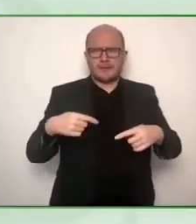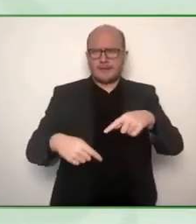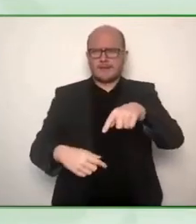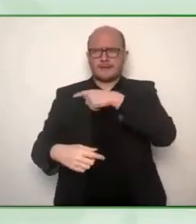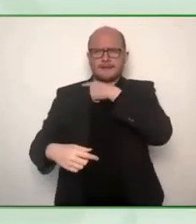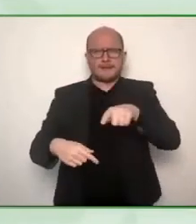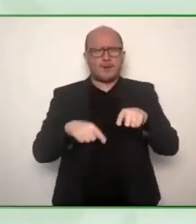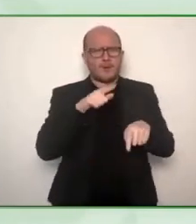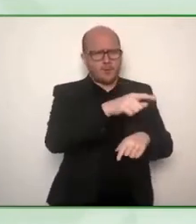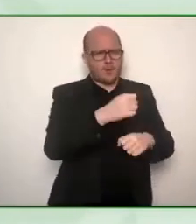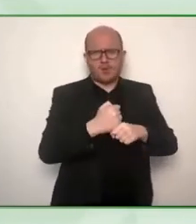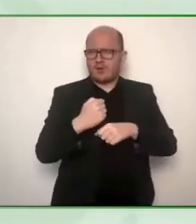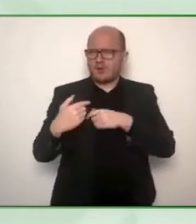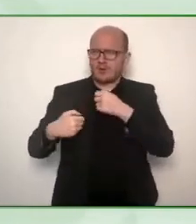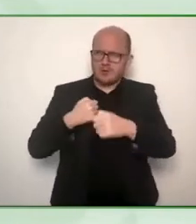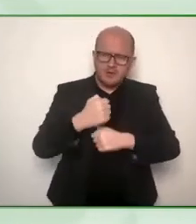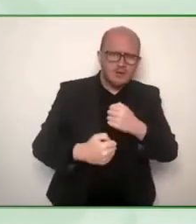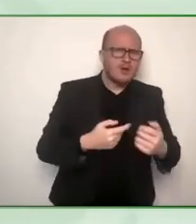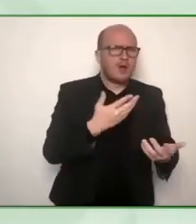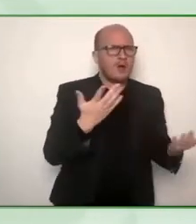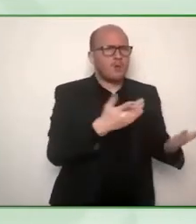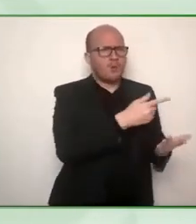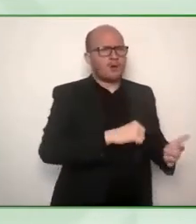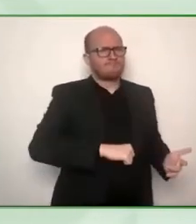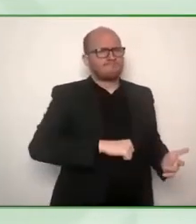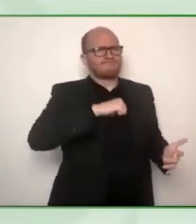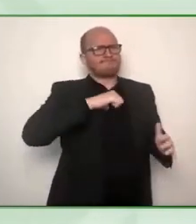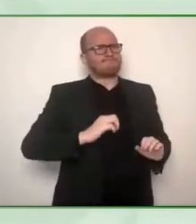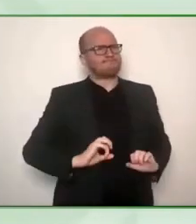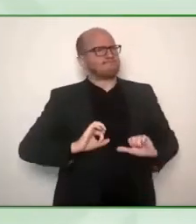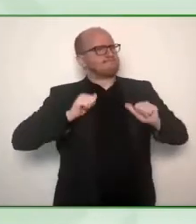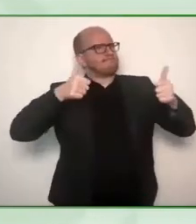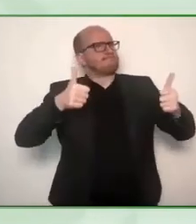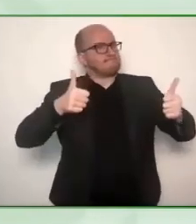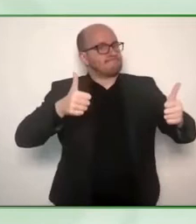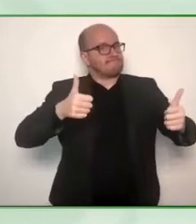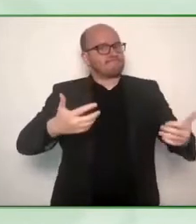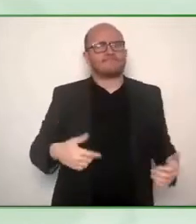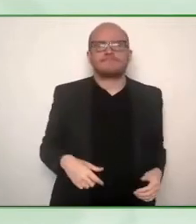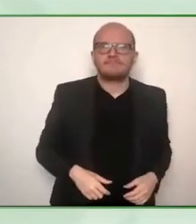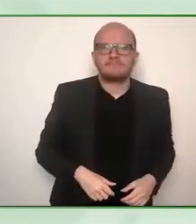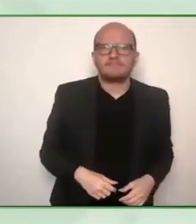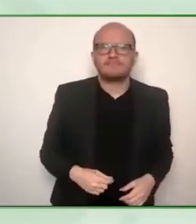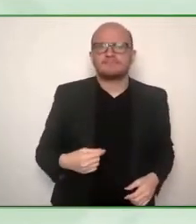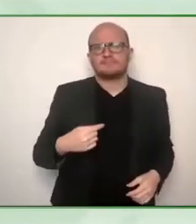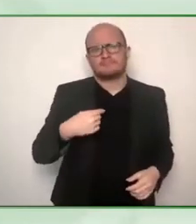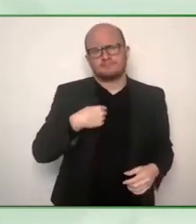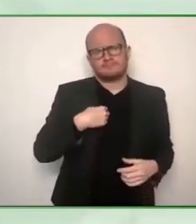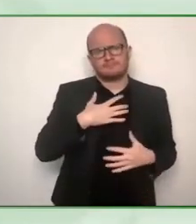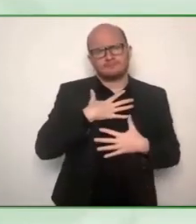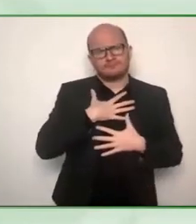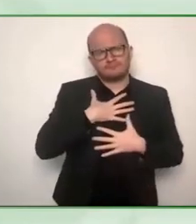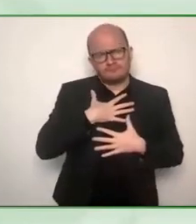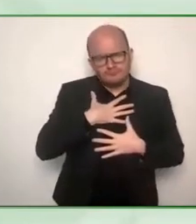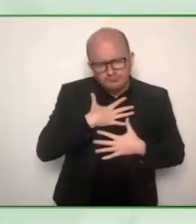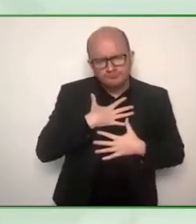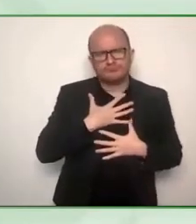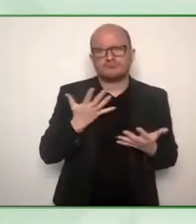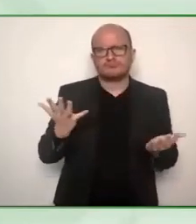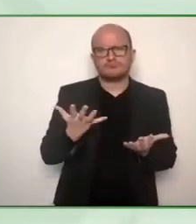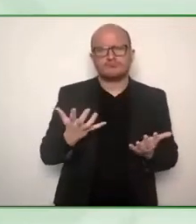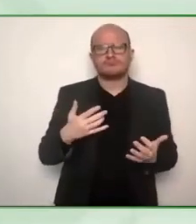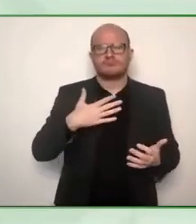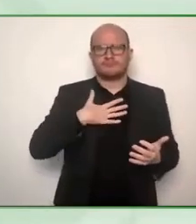able to do is to create apprenticeship programs for diverse young people with disabilities because the next